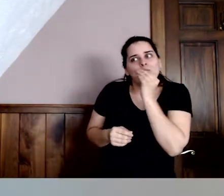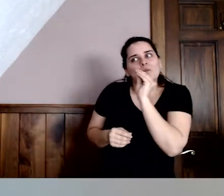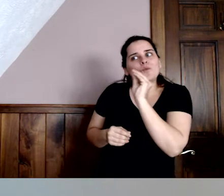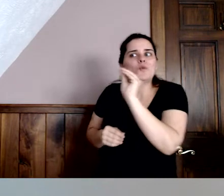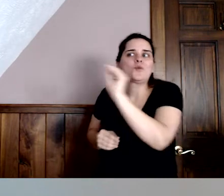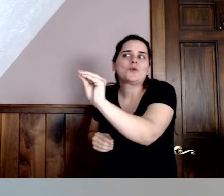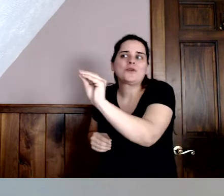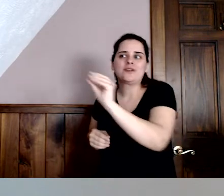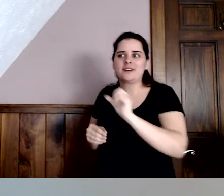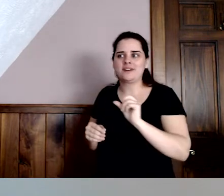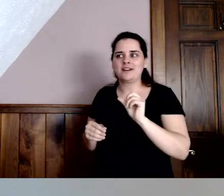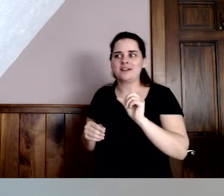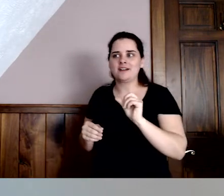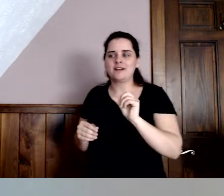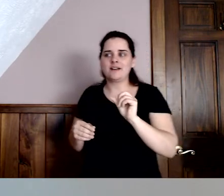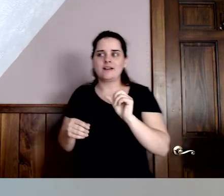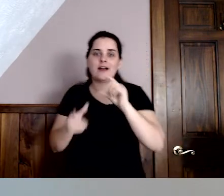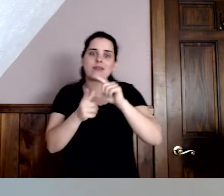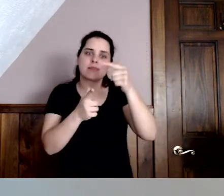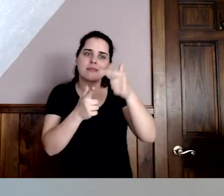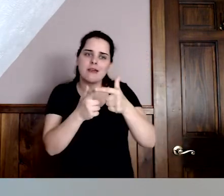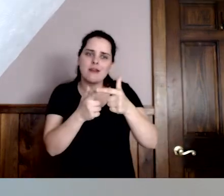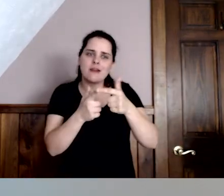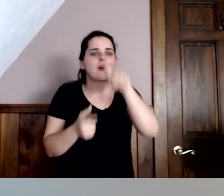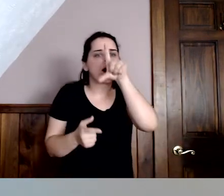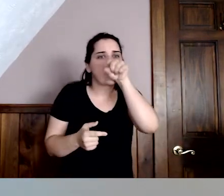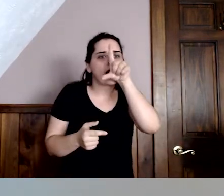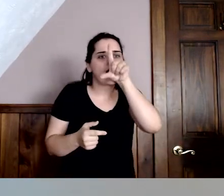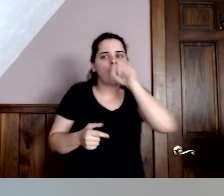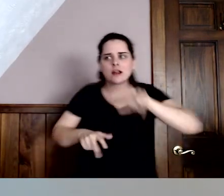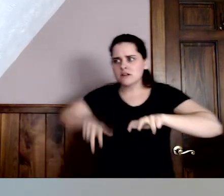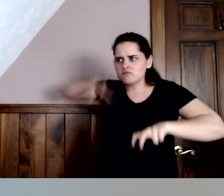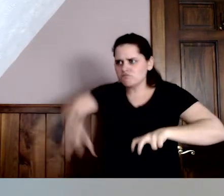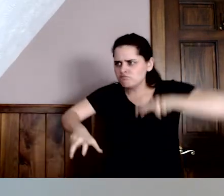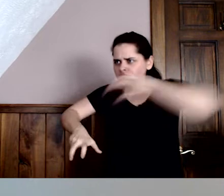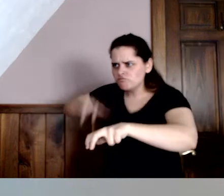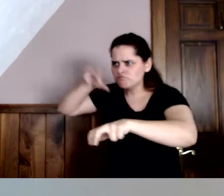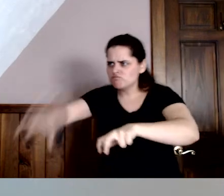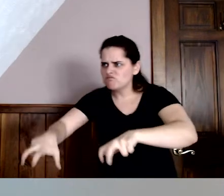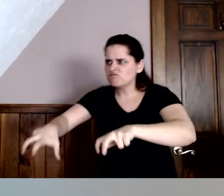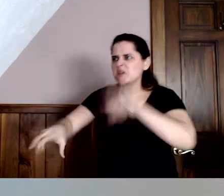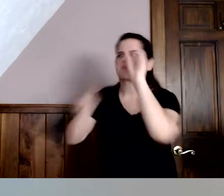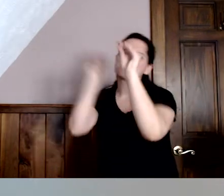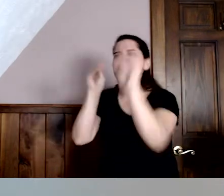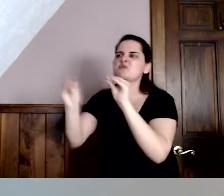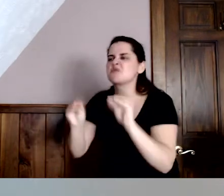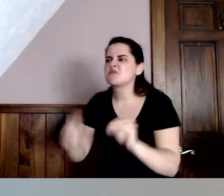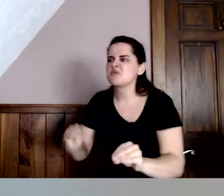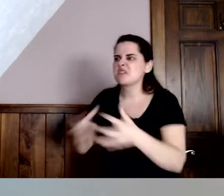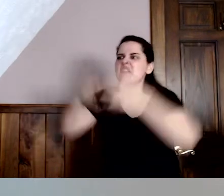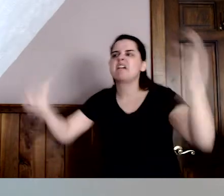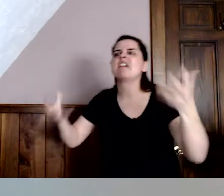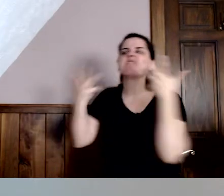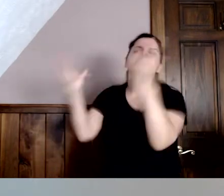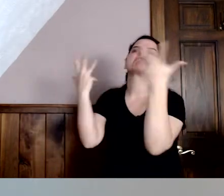And he gave it back. And then Hen came along. Too much kissing,